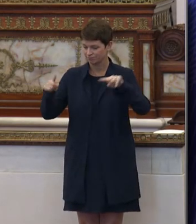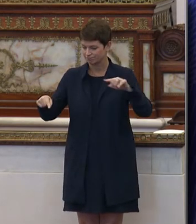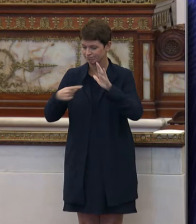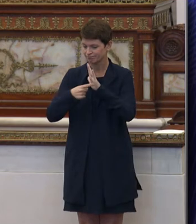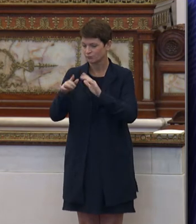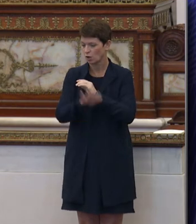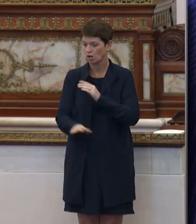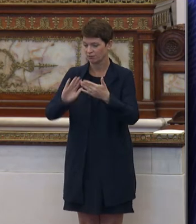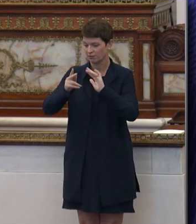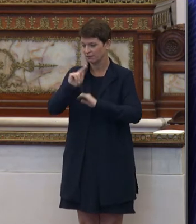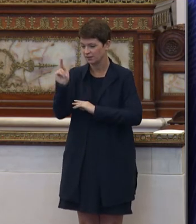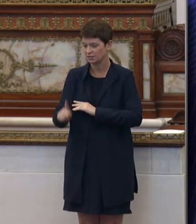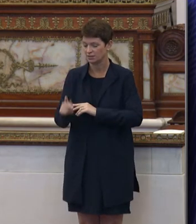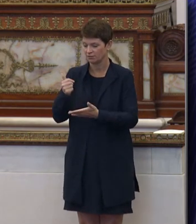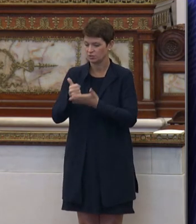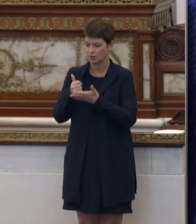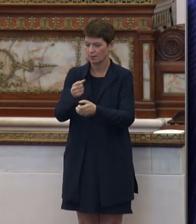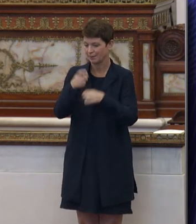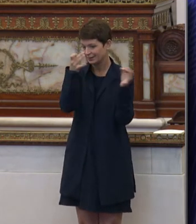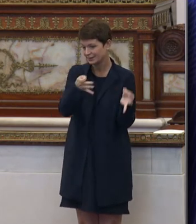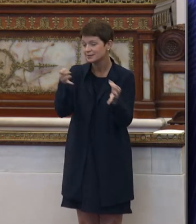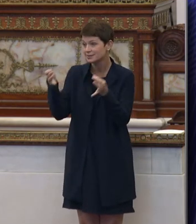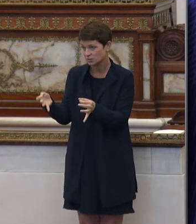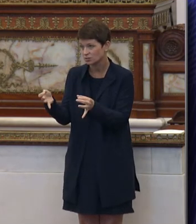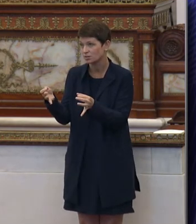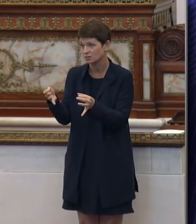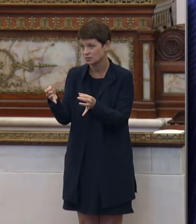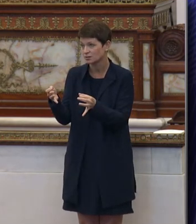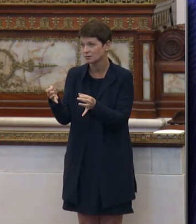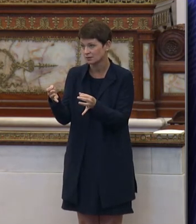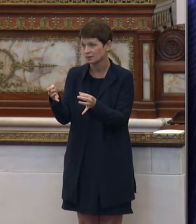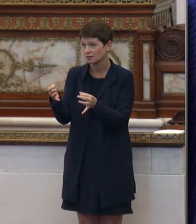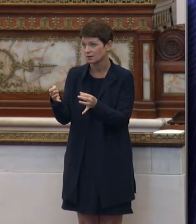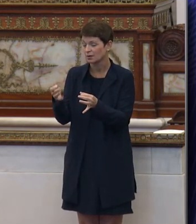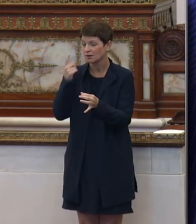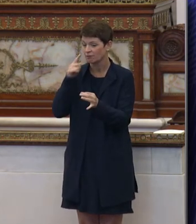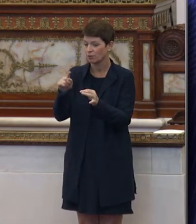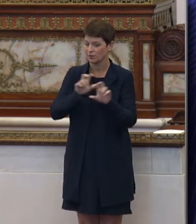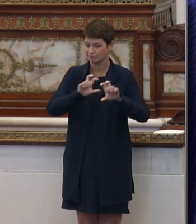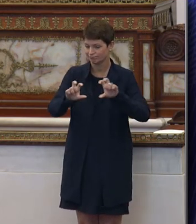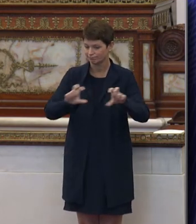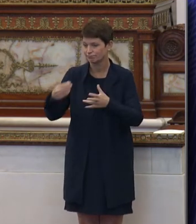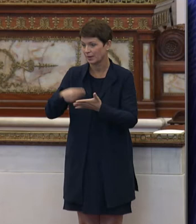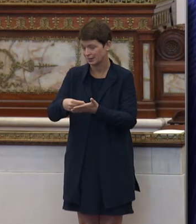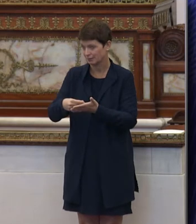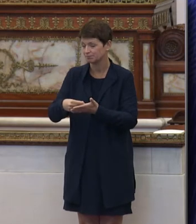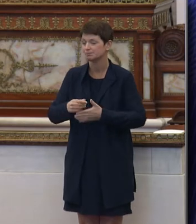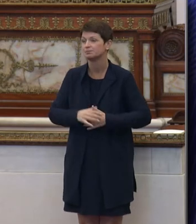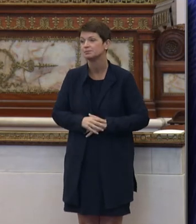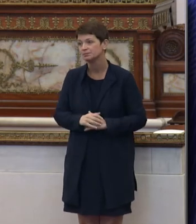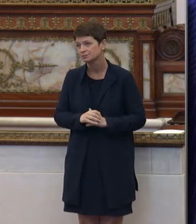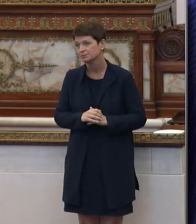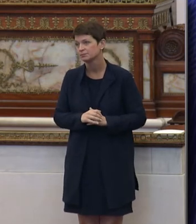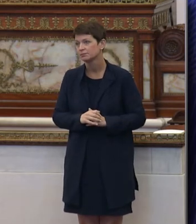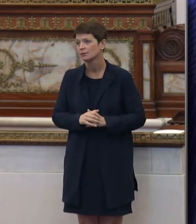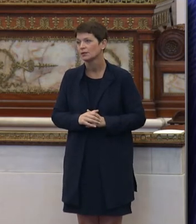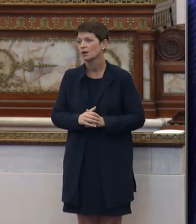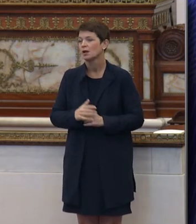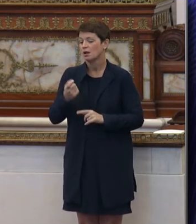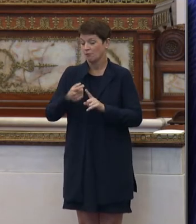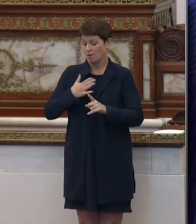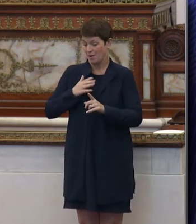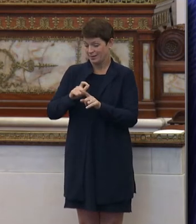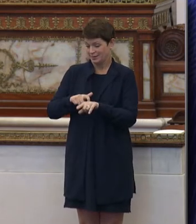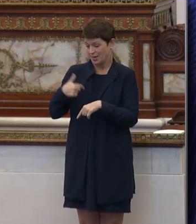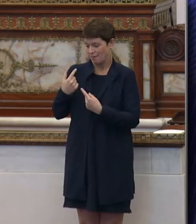Philadelphia to help inform decisions on the sites selected for rebuild. I understand, I know a little bit from my